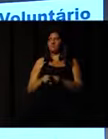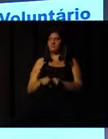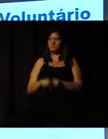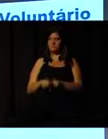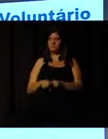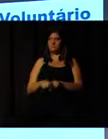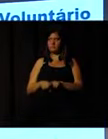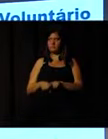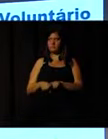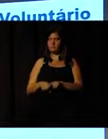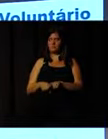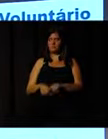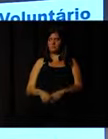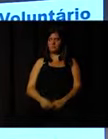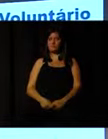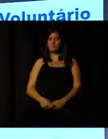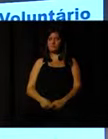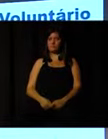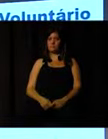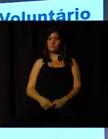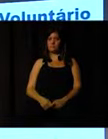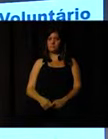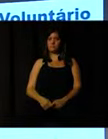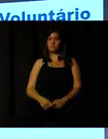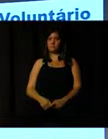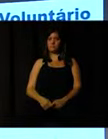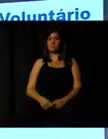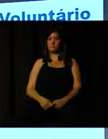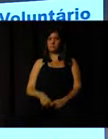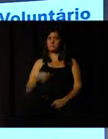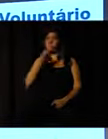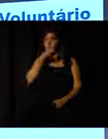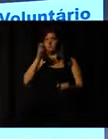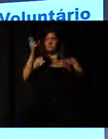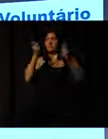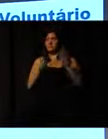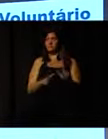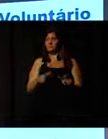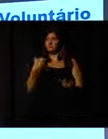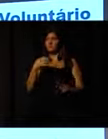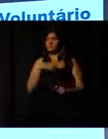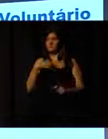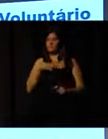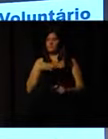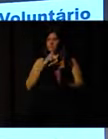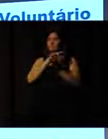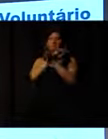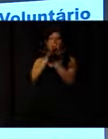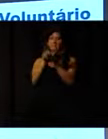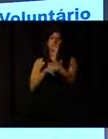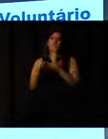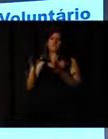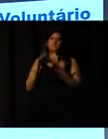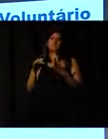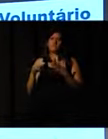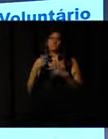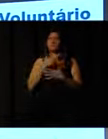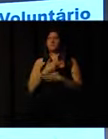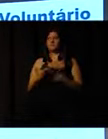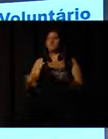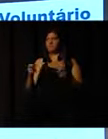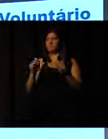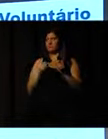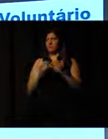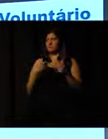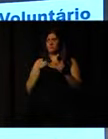act, and it's very structured in a multidisciplinary concept so